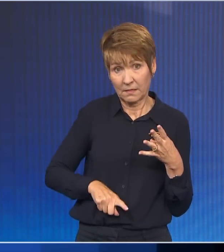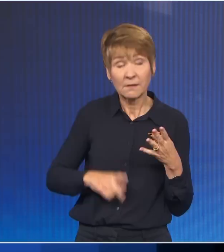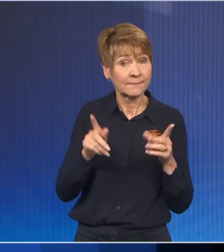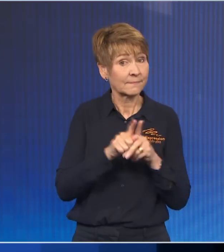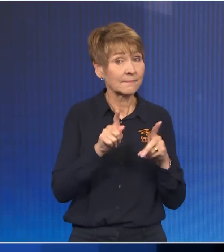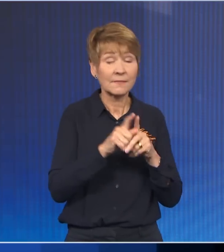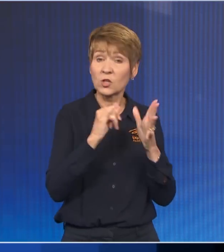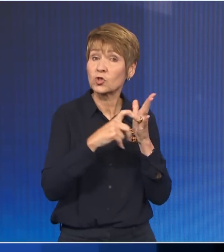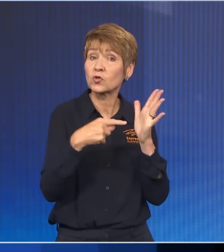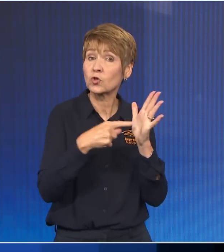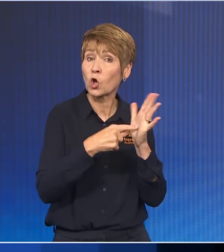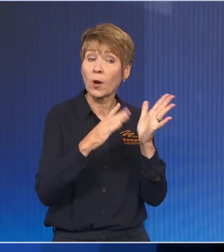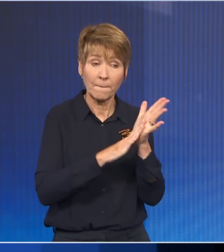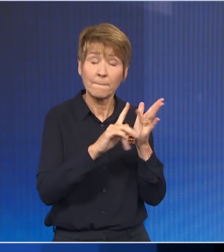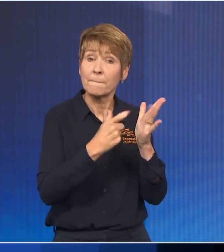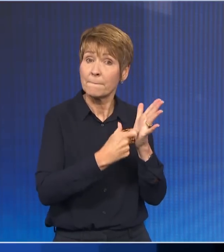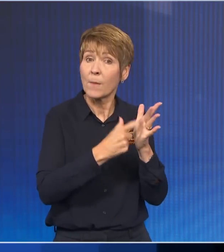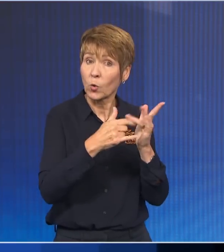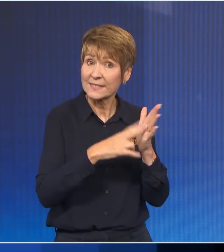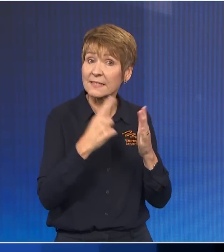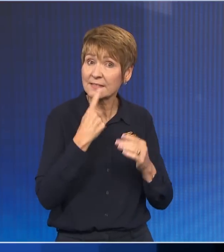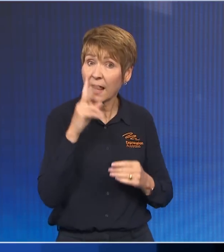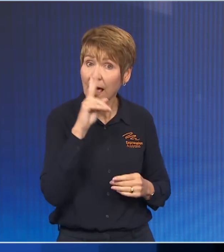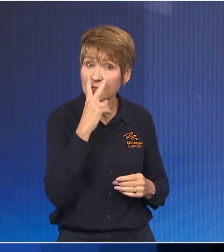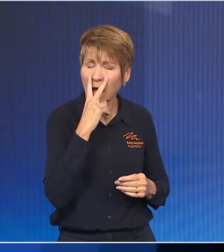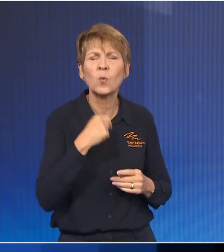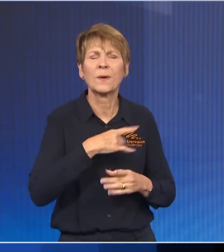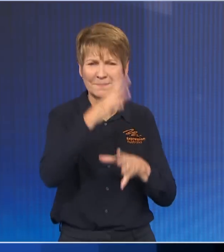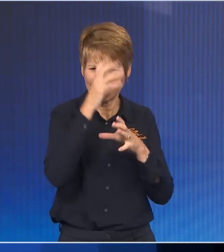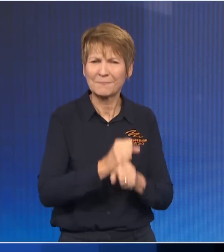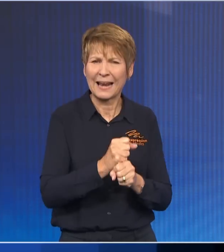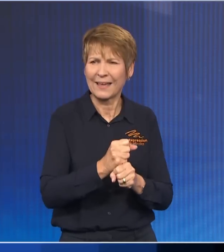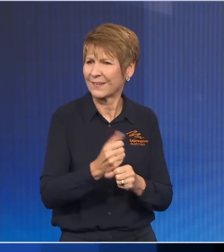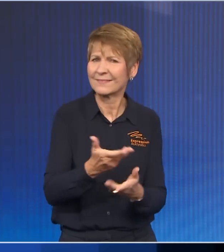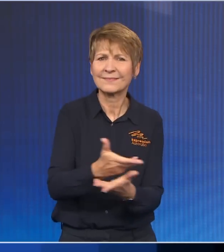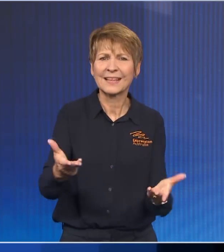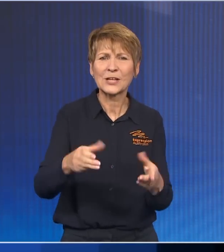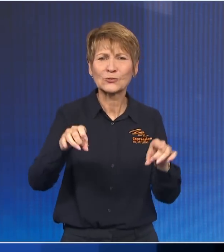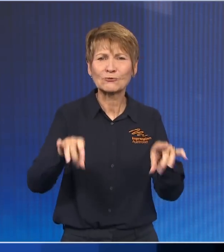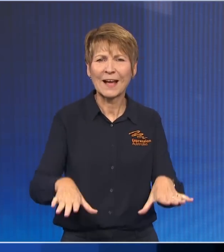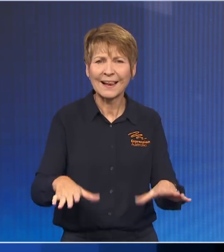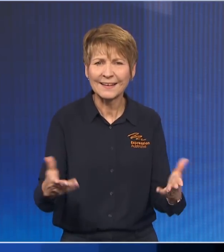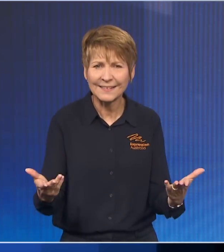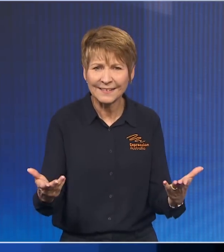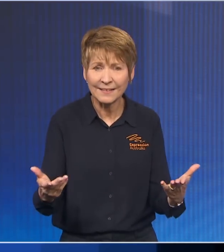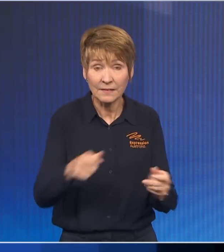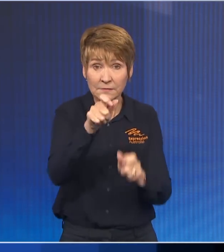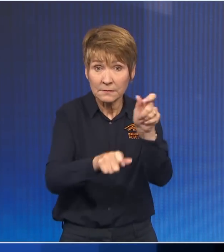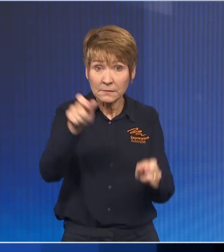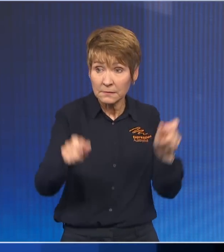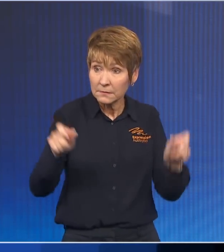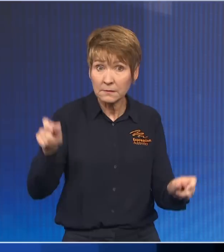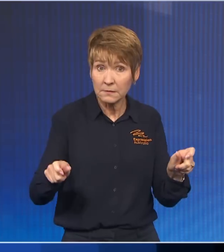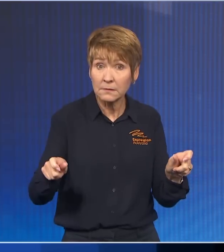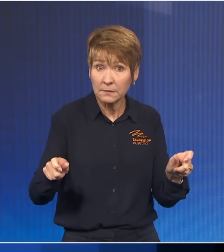night, we believe in Australia and Australians. This is all about the best thing you can do